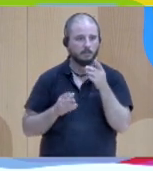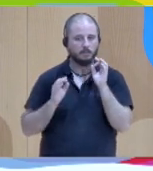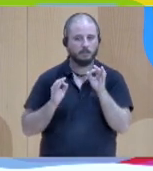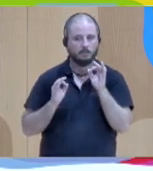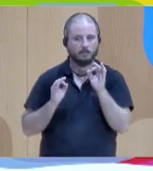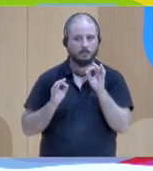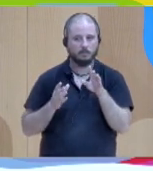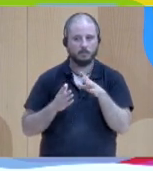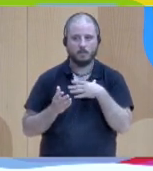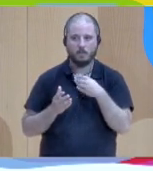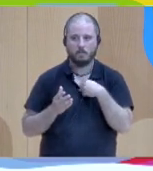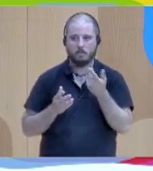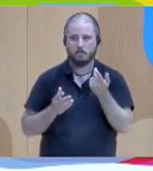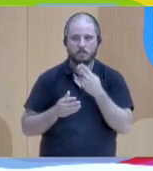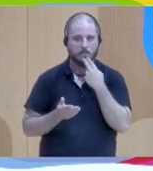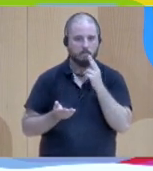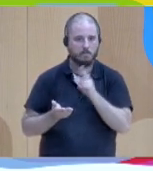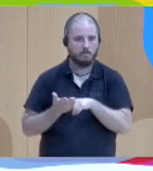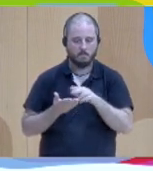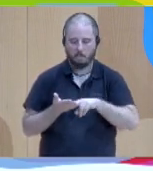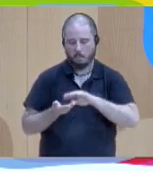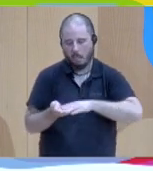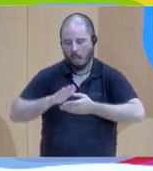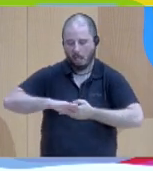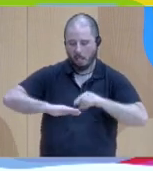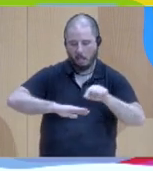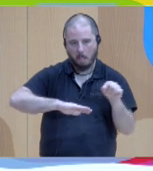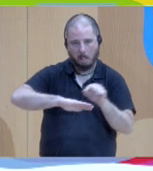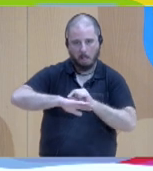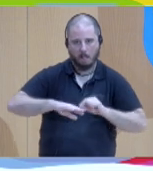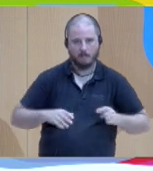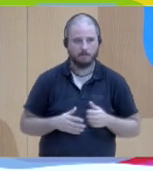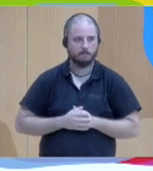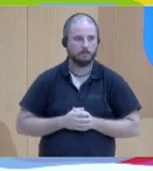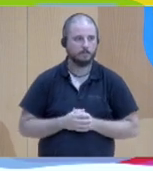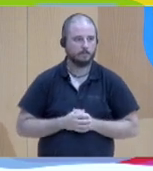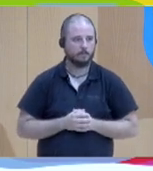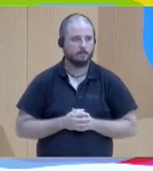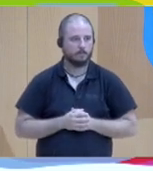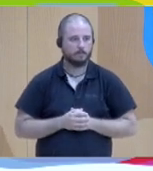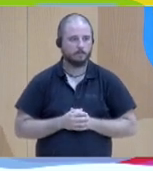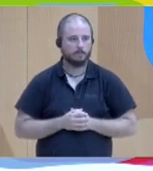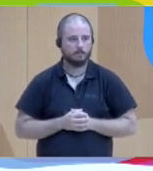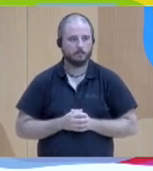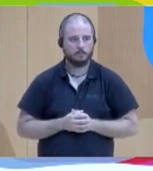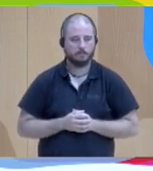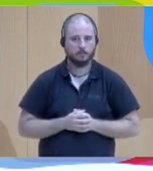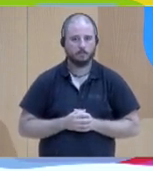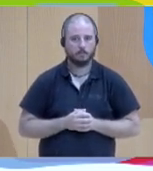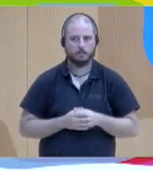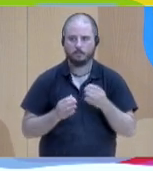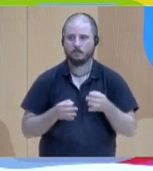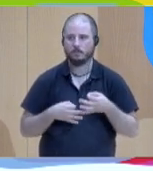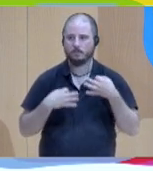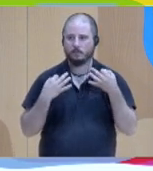workers and teachers and the psychiatrists and whoever is trying to say that you should work and we went to them